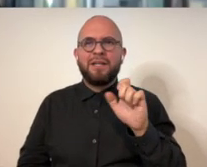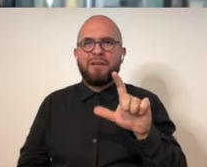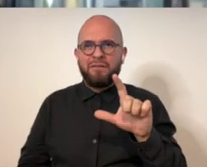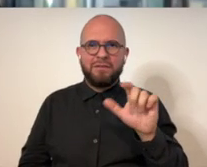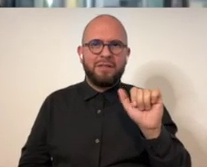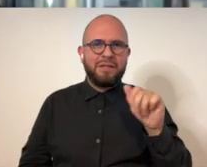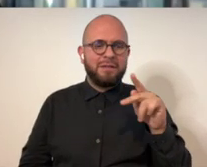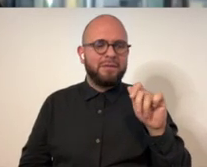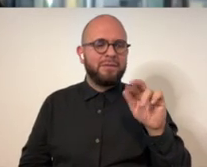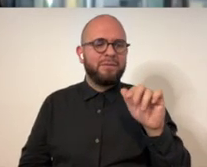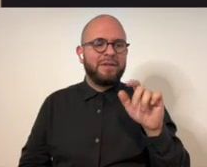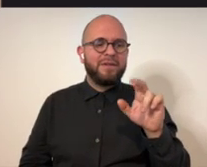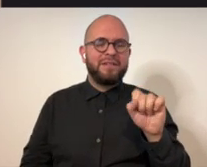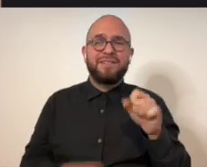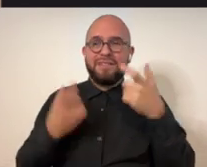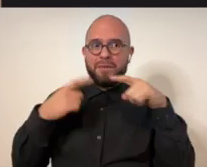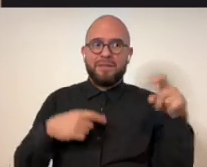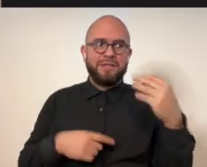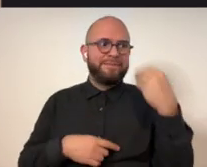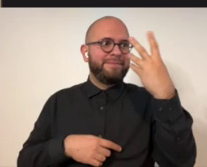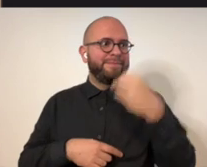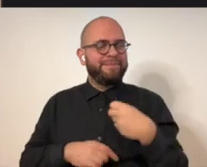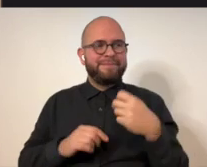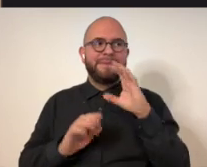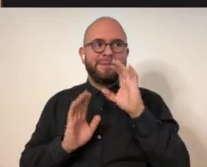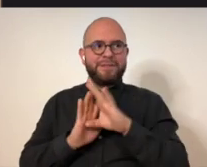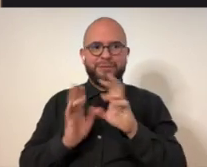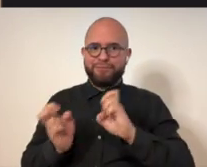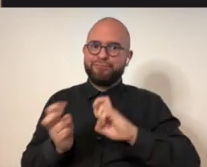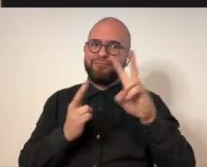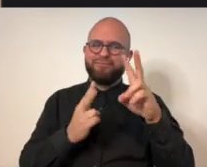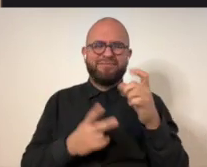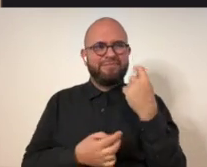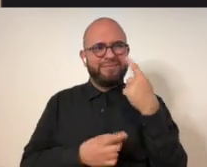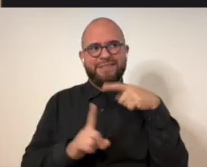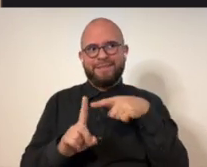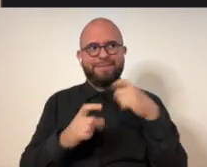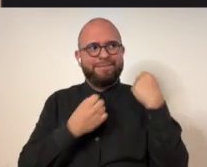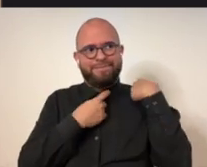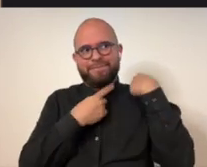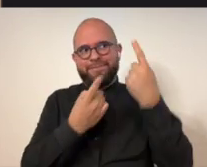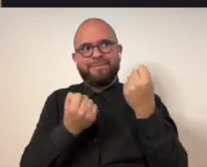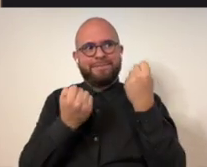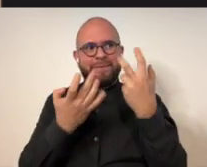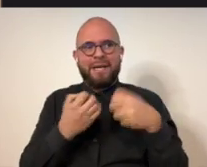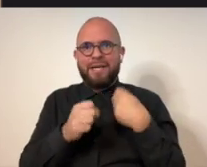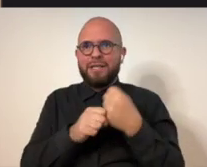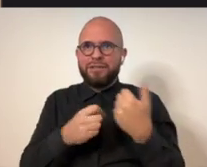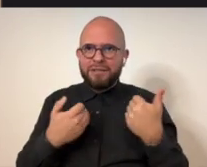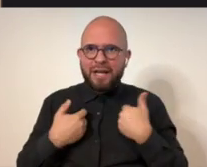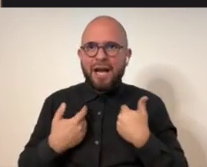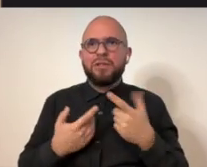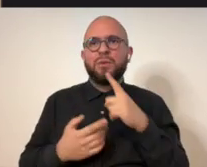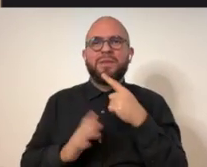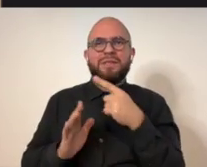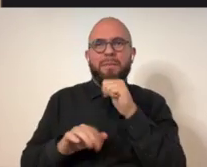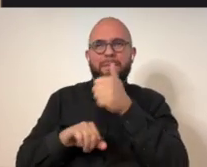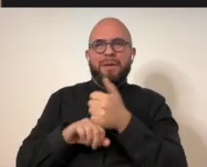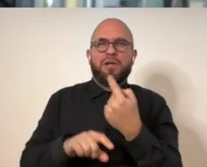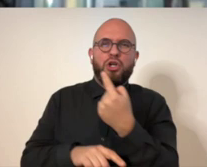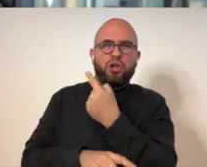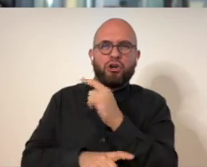apparatus. And she had posted a picture of herself with it. She's had it for decades.